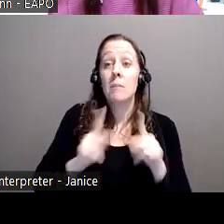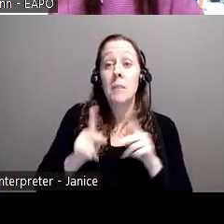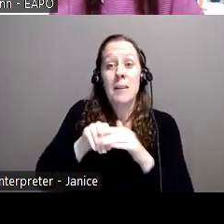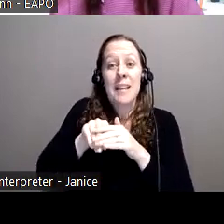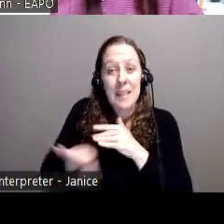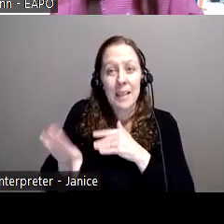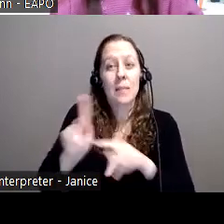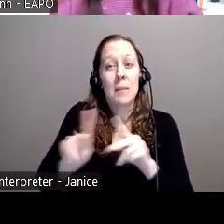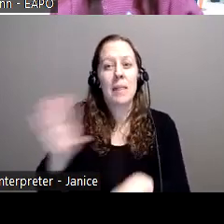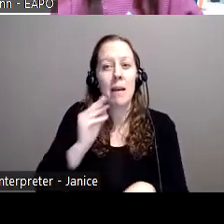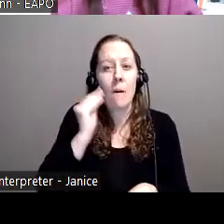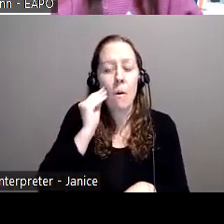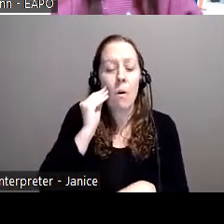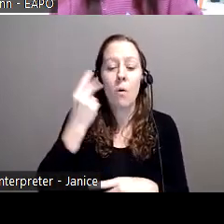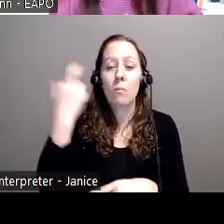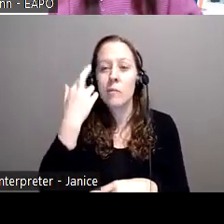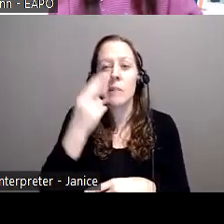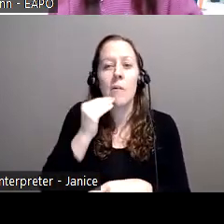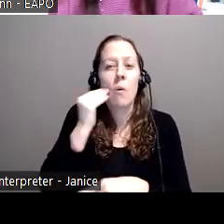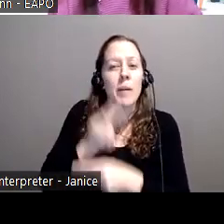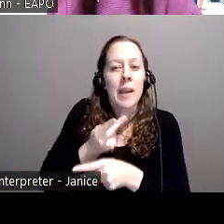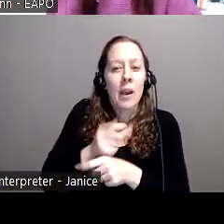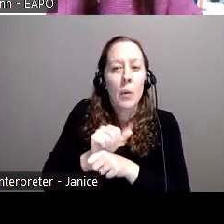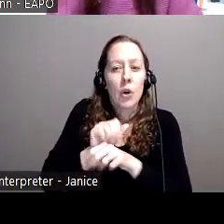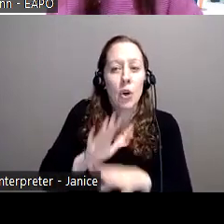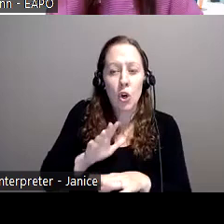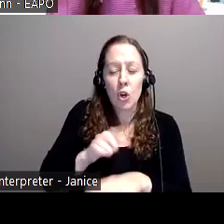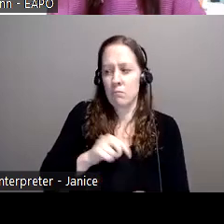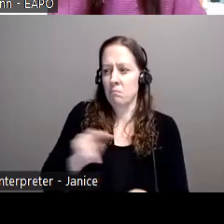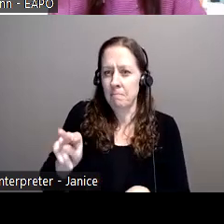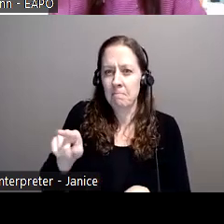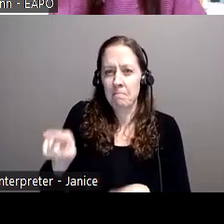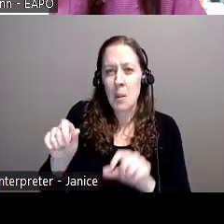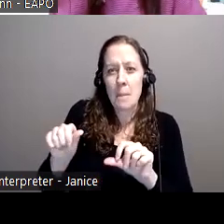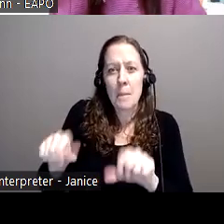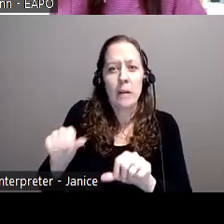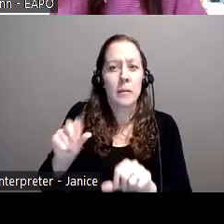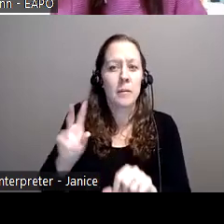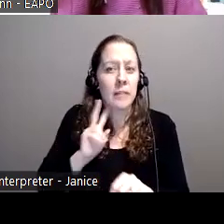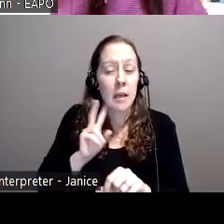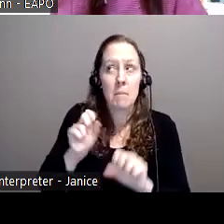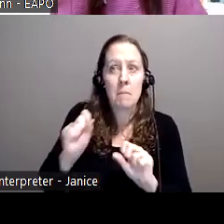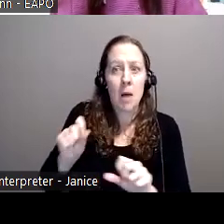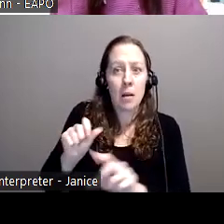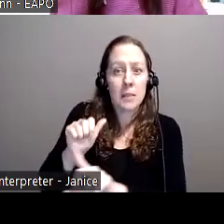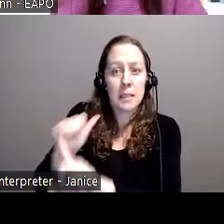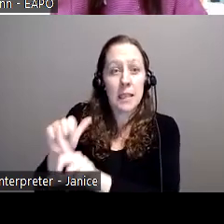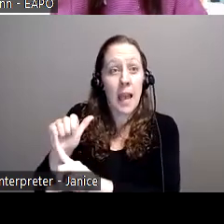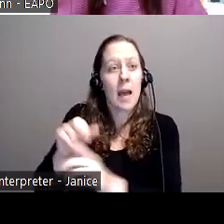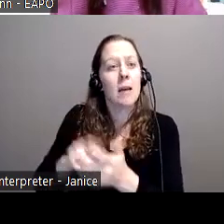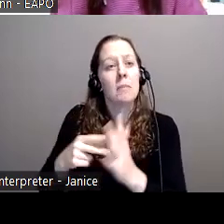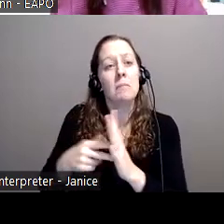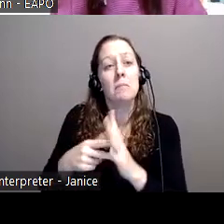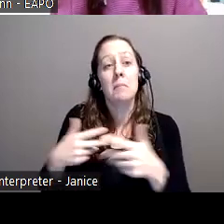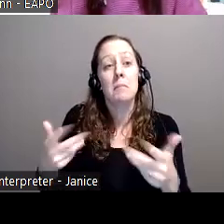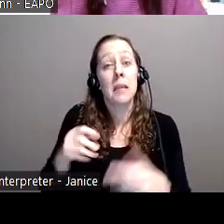these potential, uh, victims of, of scams and frauds. And so there's a couple of questions here. What does the experience